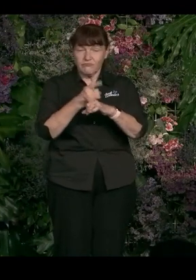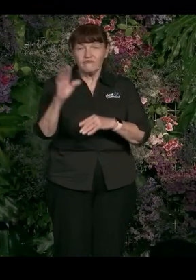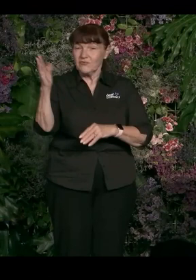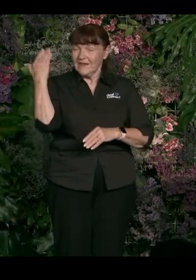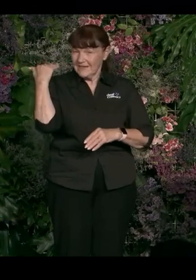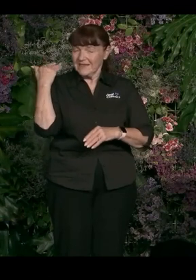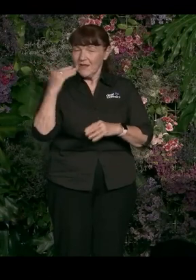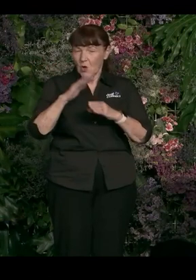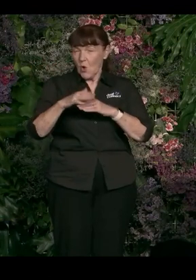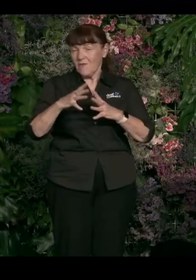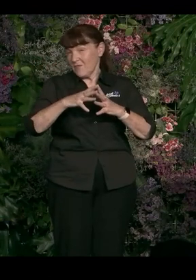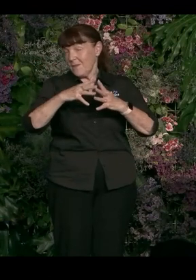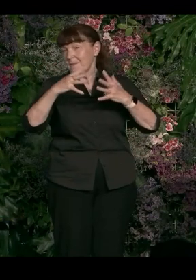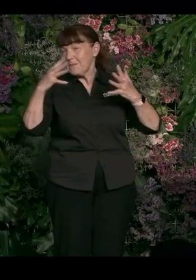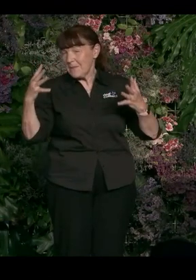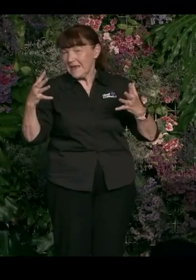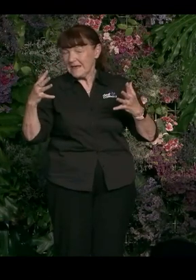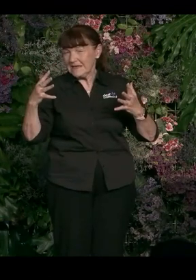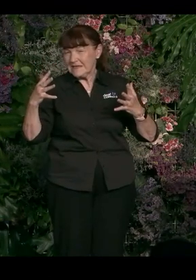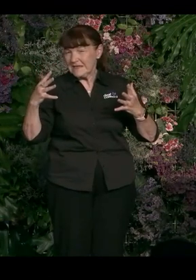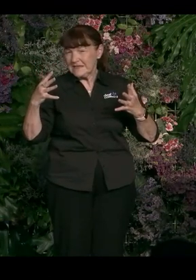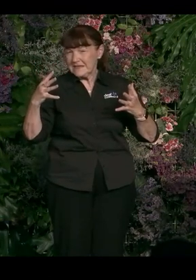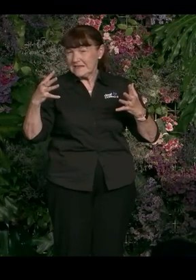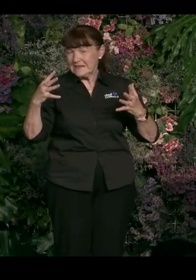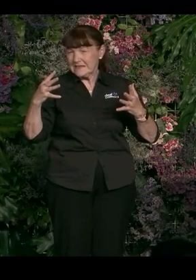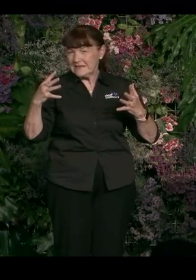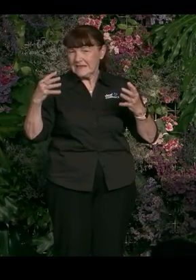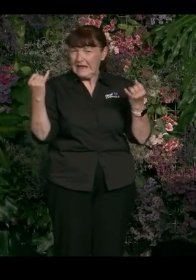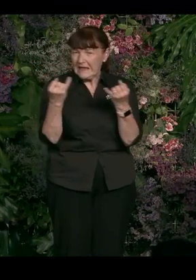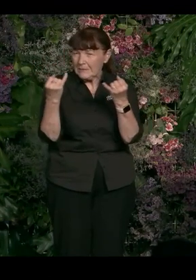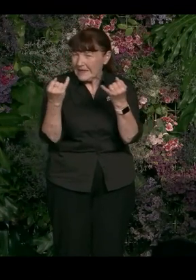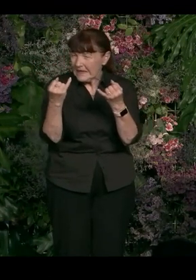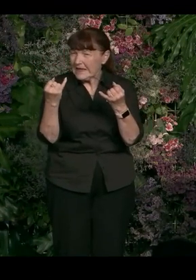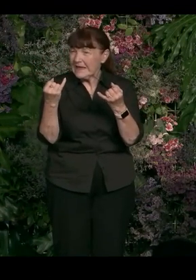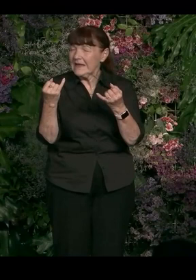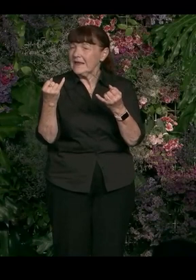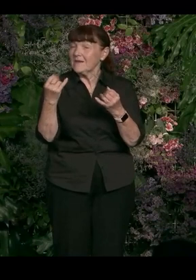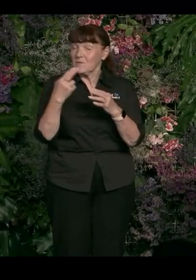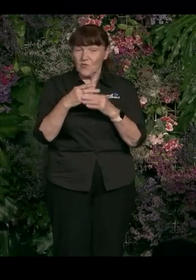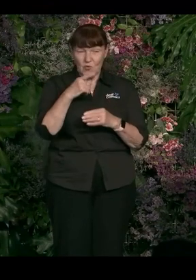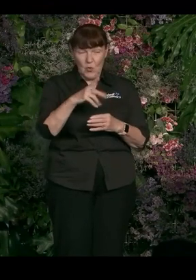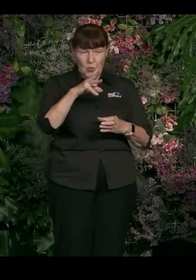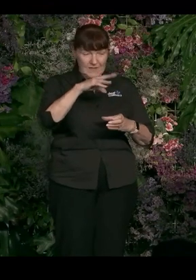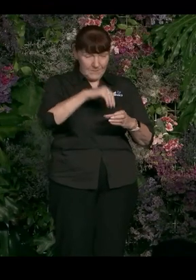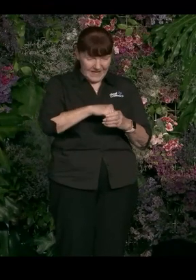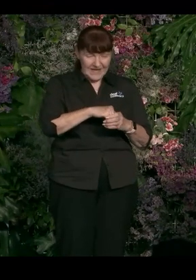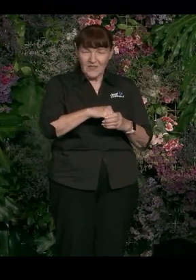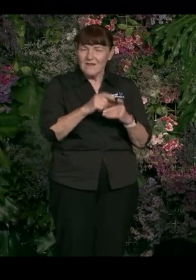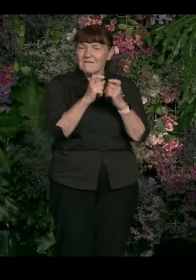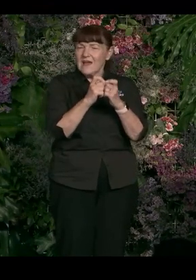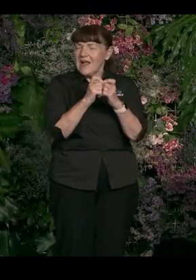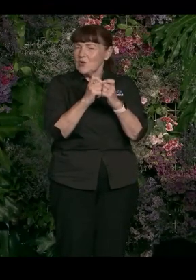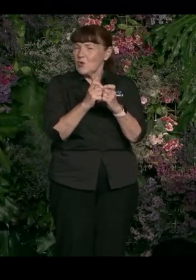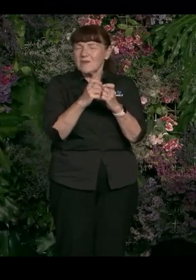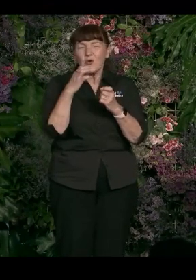you know, the biggest enemy to kind of, to what you're saying, embedding those values and enshrining them,